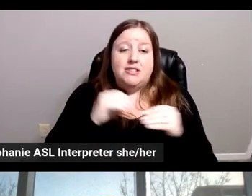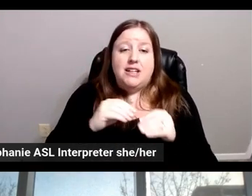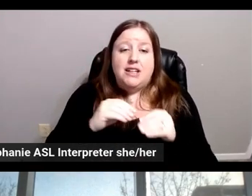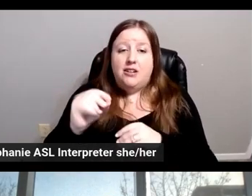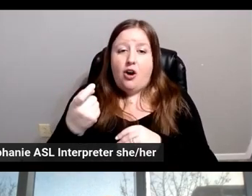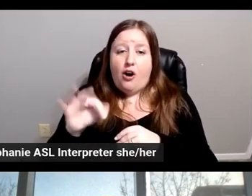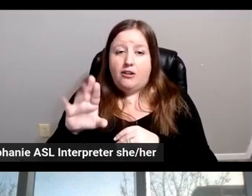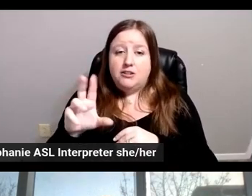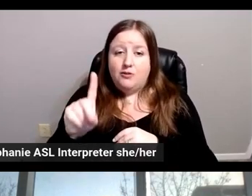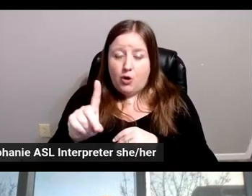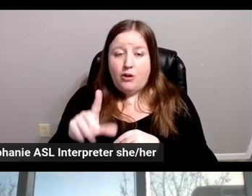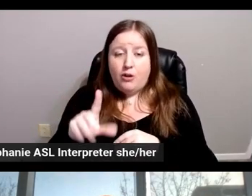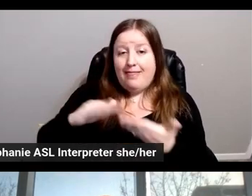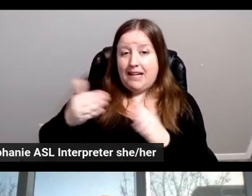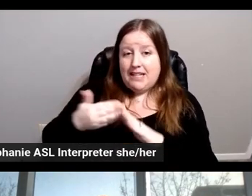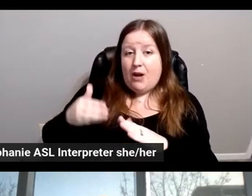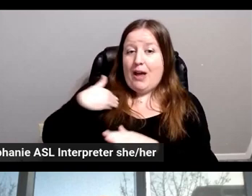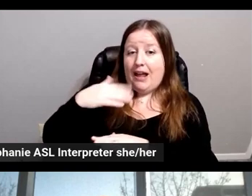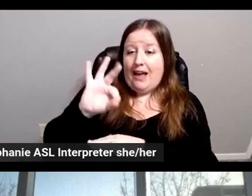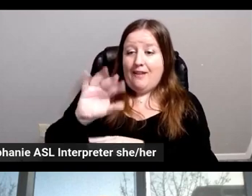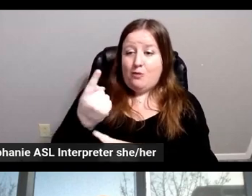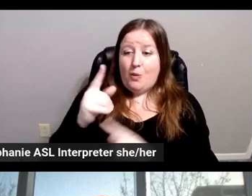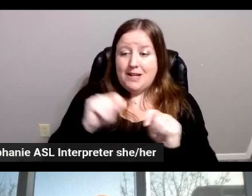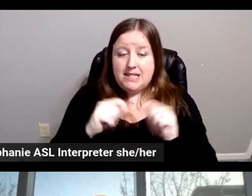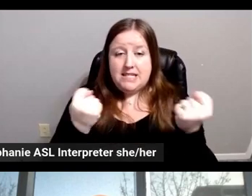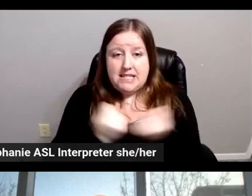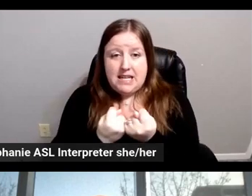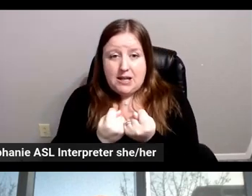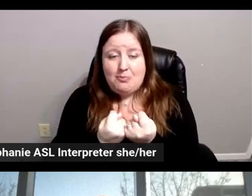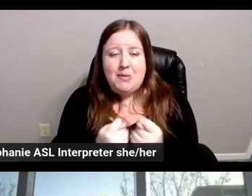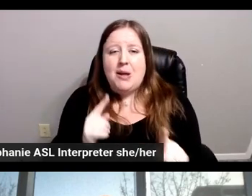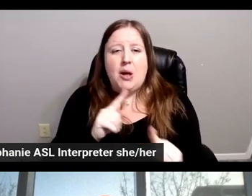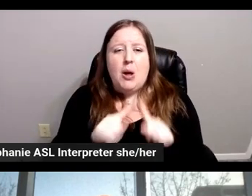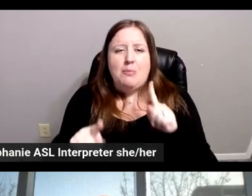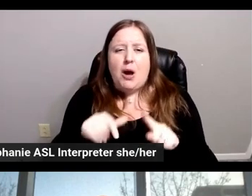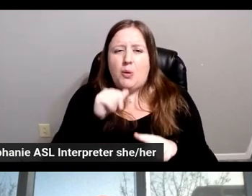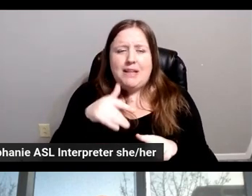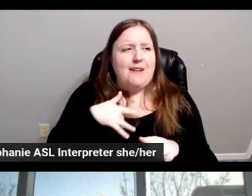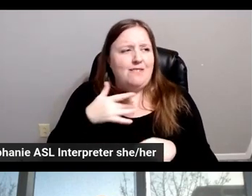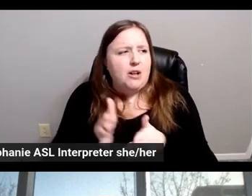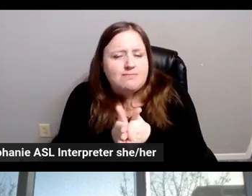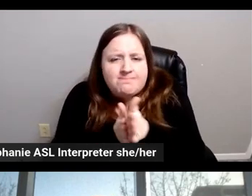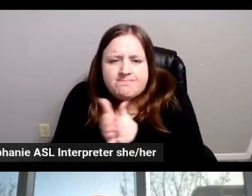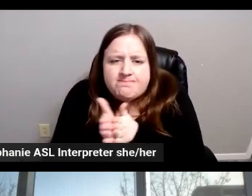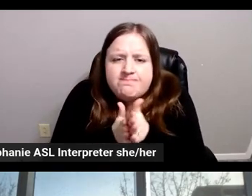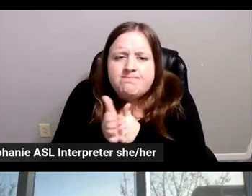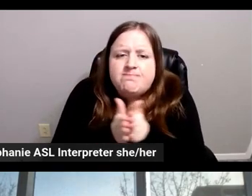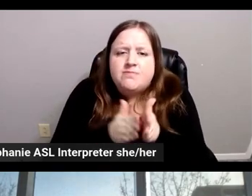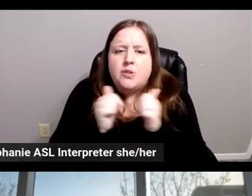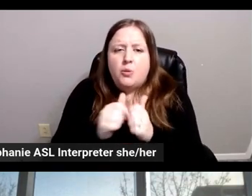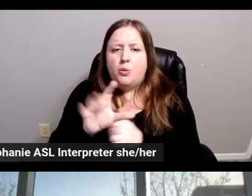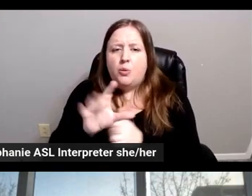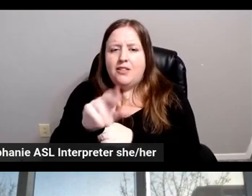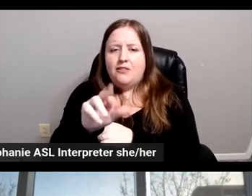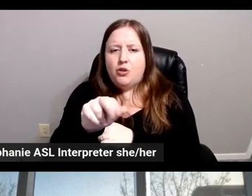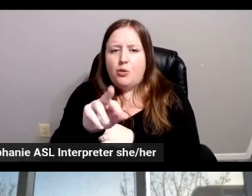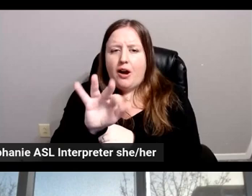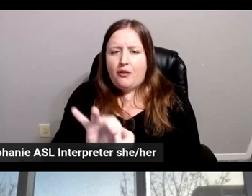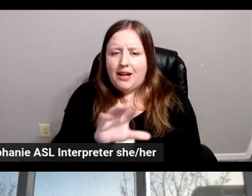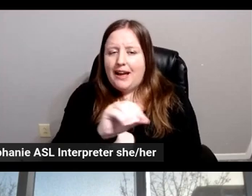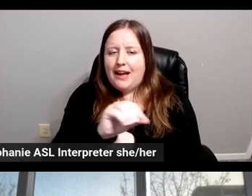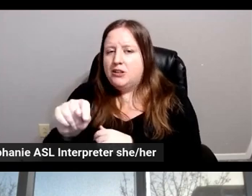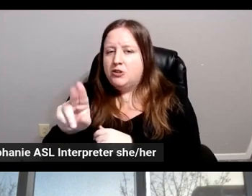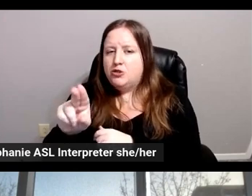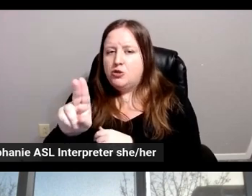based. In fact, the town I lived in had a Formula One team, but there wasn't that sense of passion that you get with Ferrari and the Tifosi fans. You know,